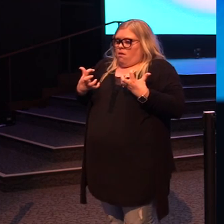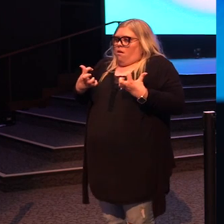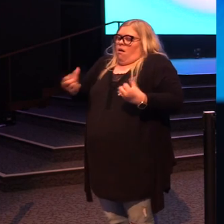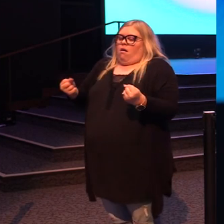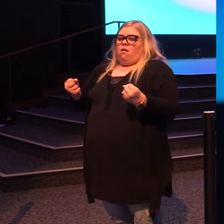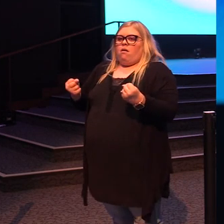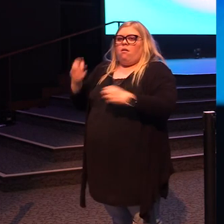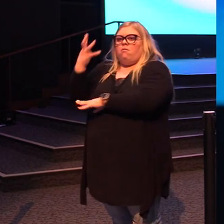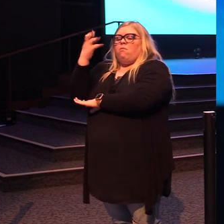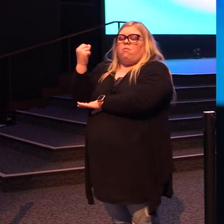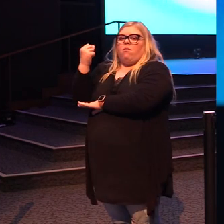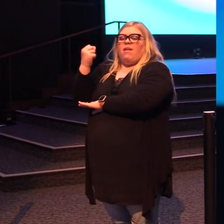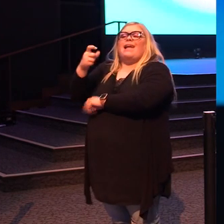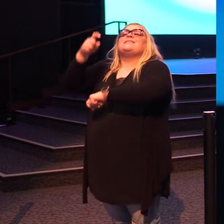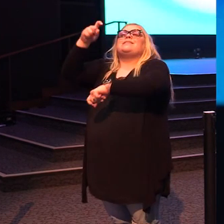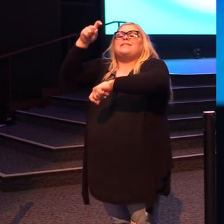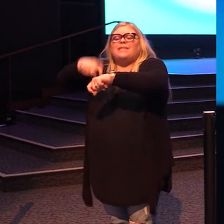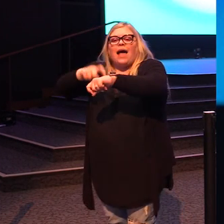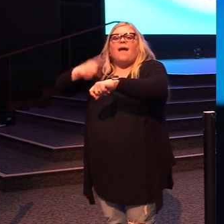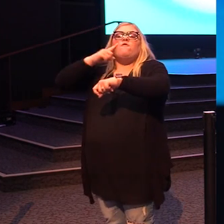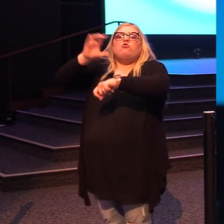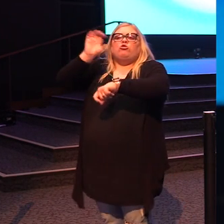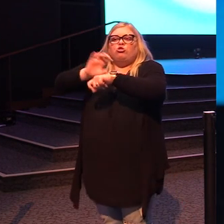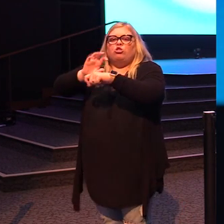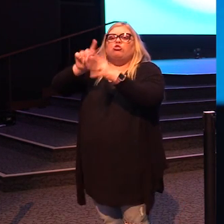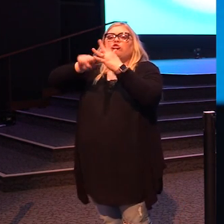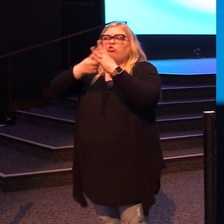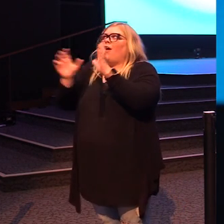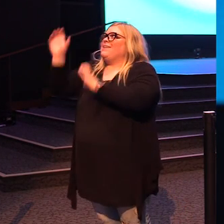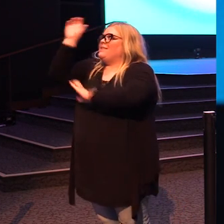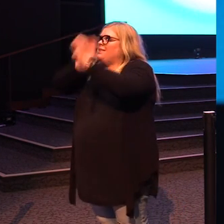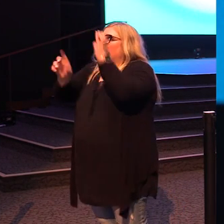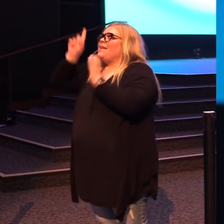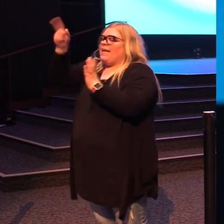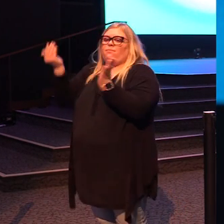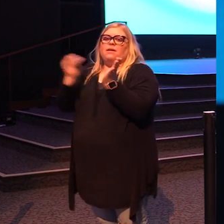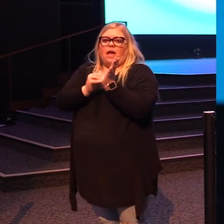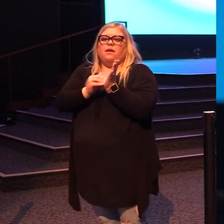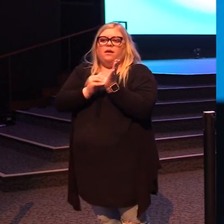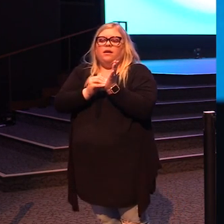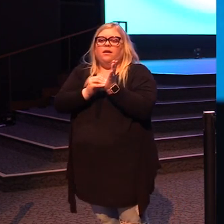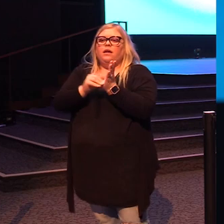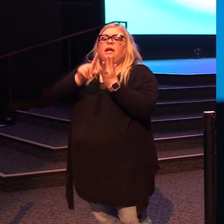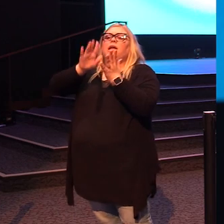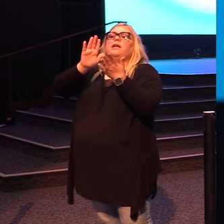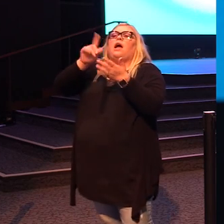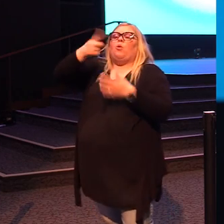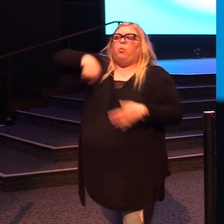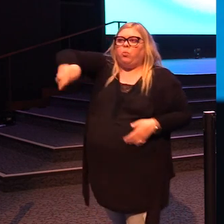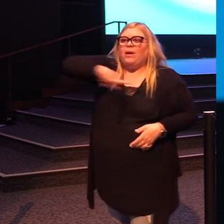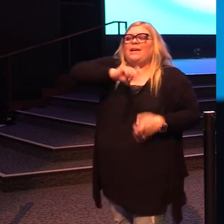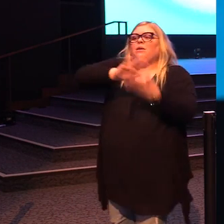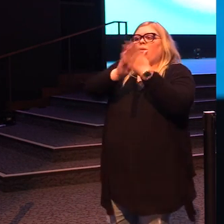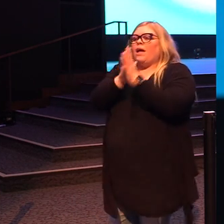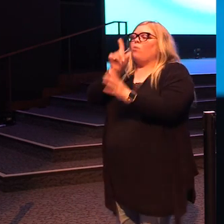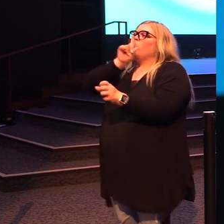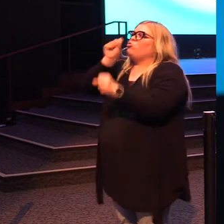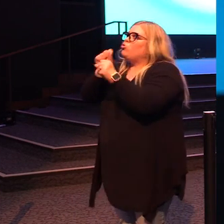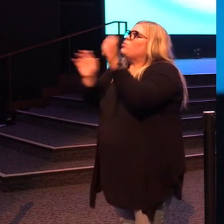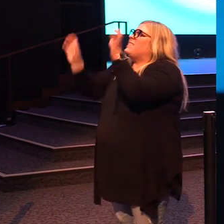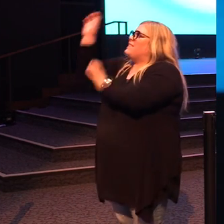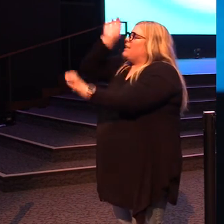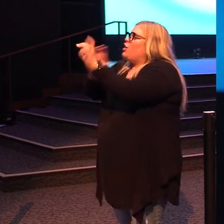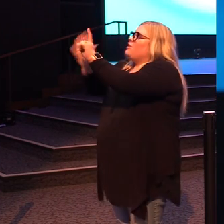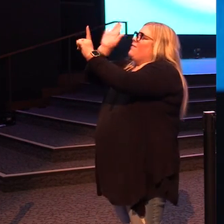It is time for the church to get back to seeking. It's time for us to become true seekers of his word, true